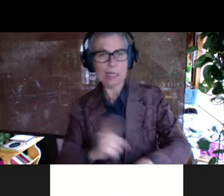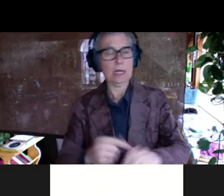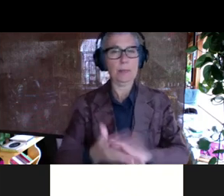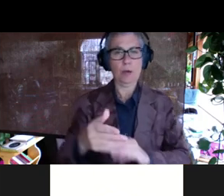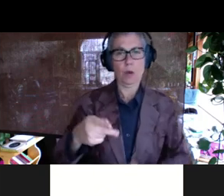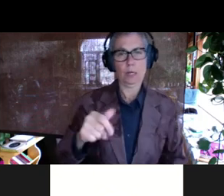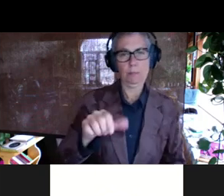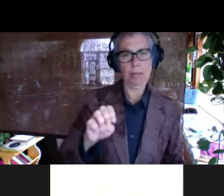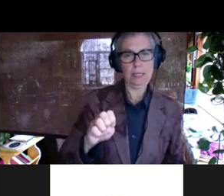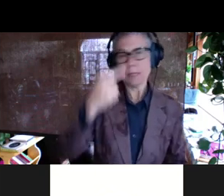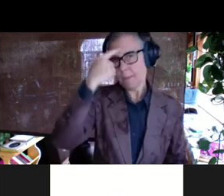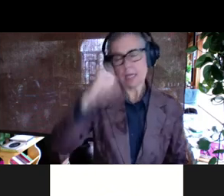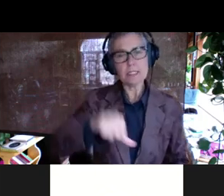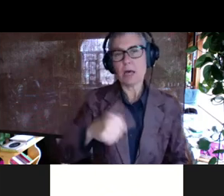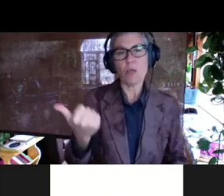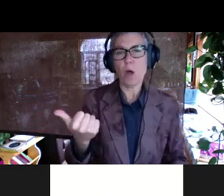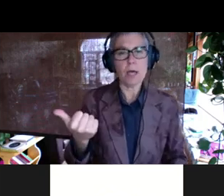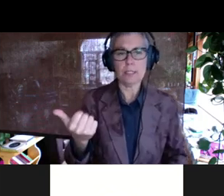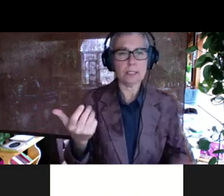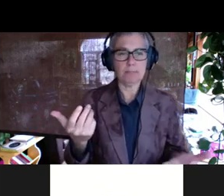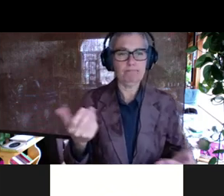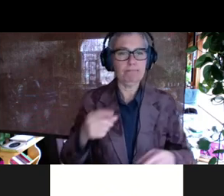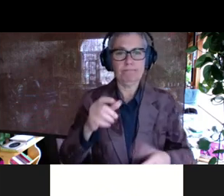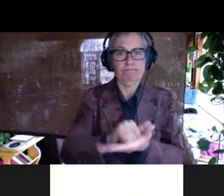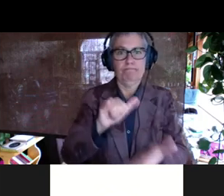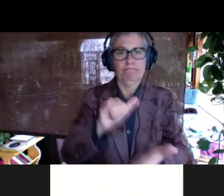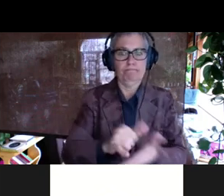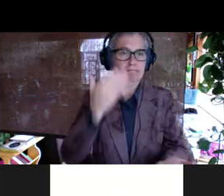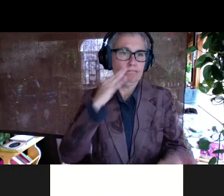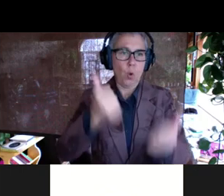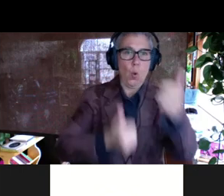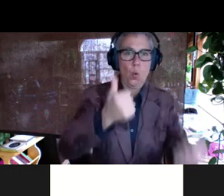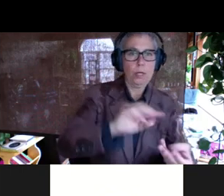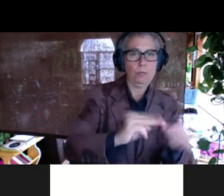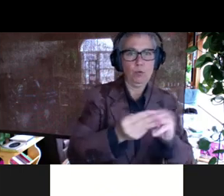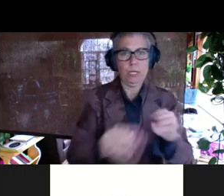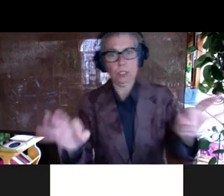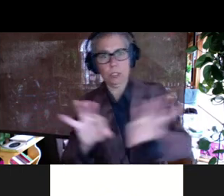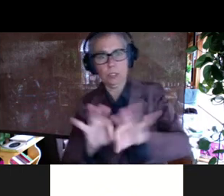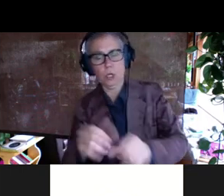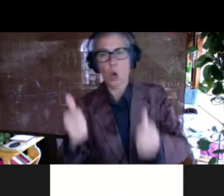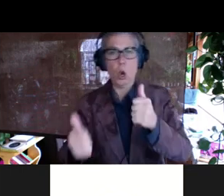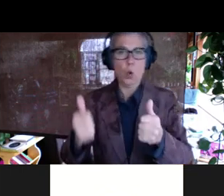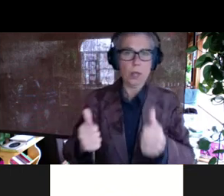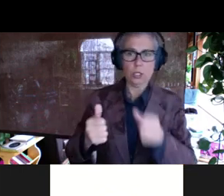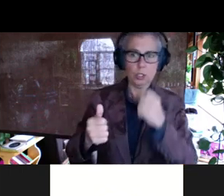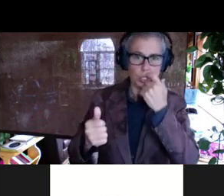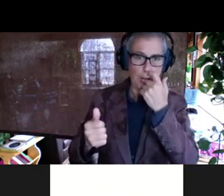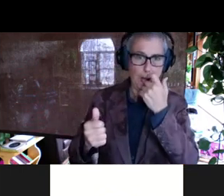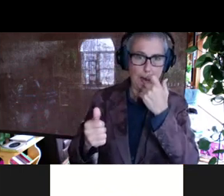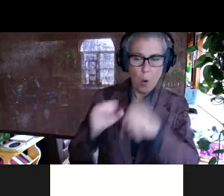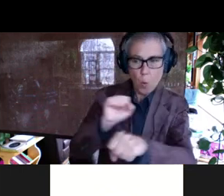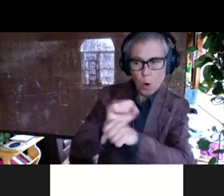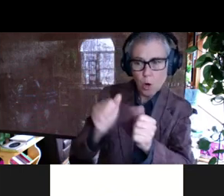because otherwise it's just impossible to sort of know which mutations matter and what's important to, to work up and